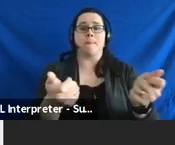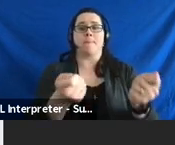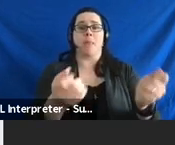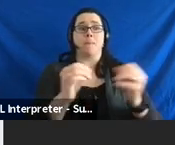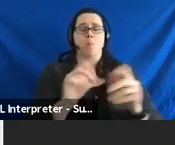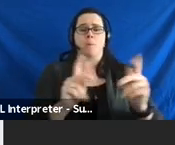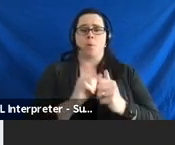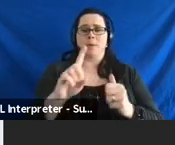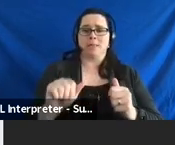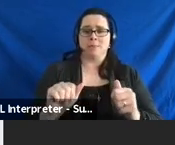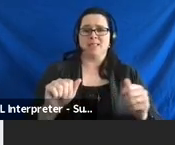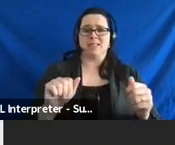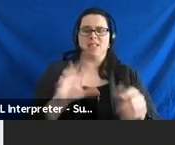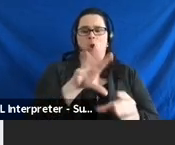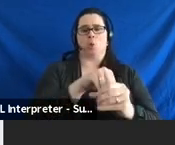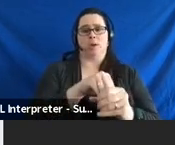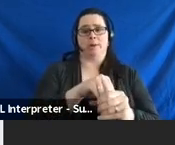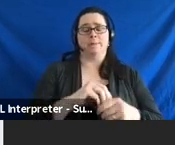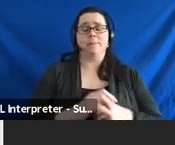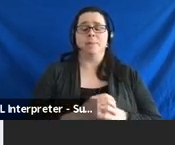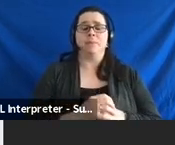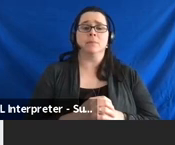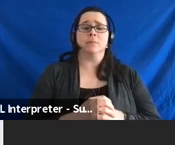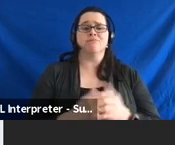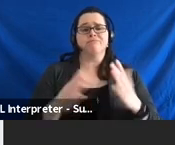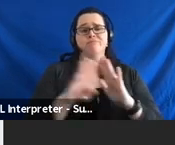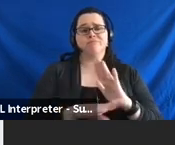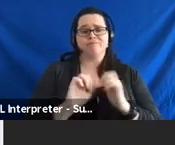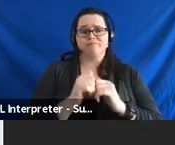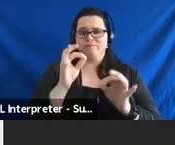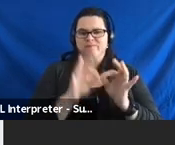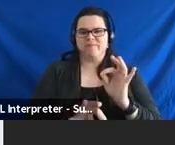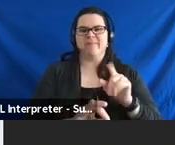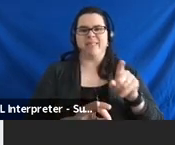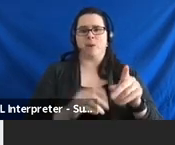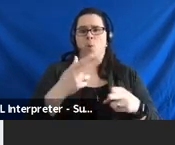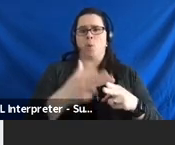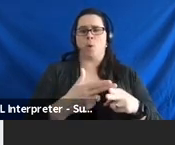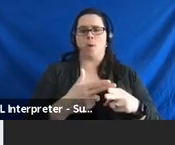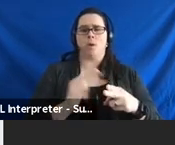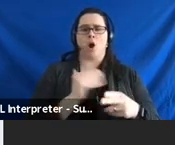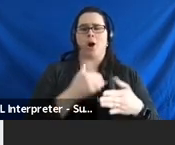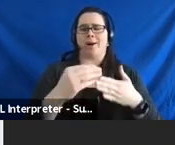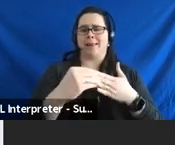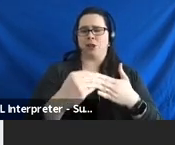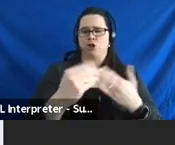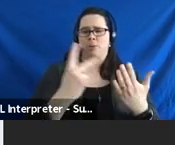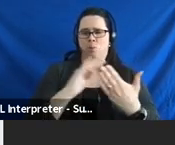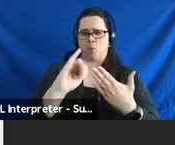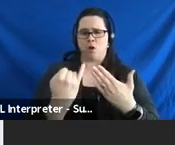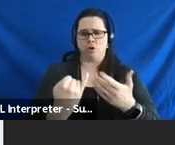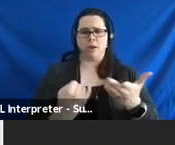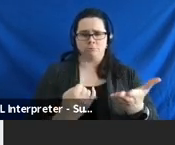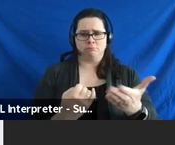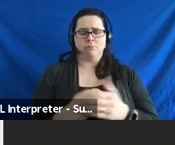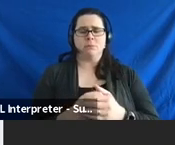the community living. So, basically, to make this simple, this is what we call our leadership project, where we help